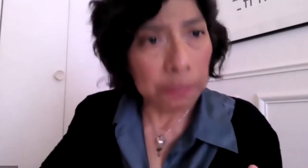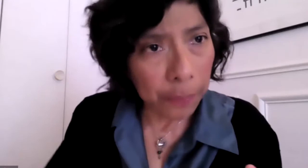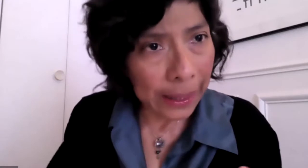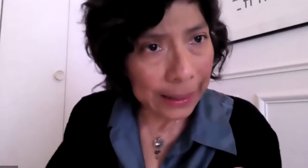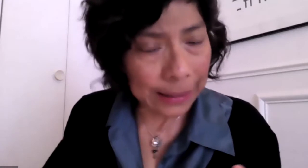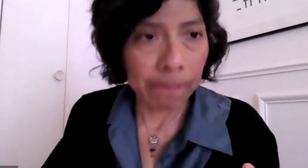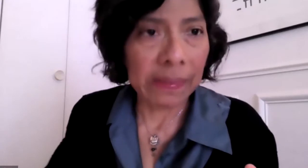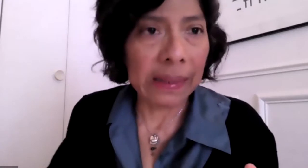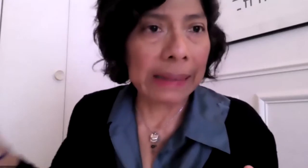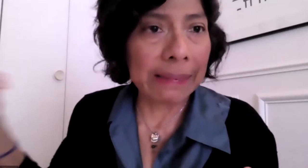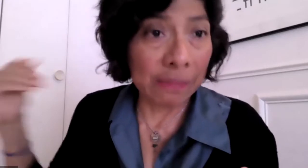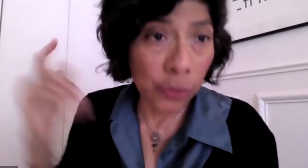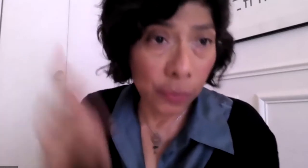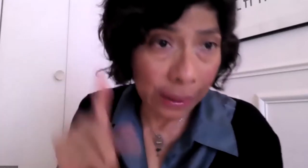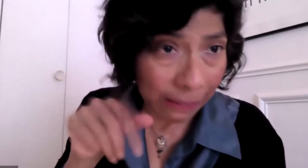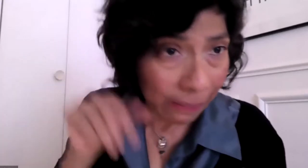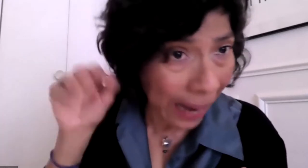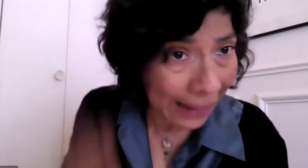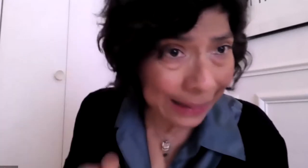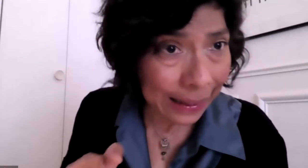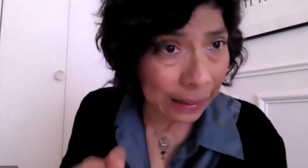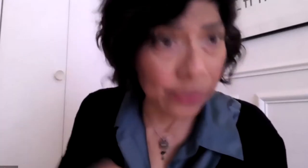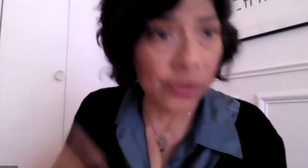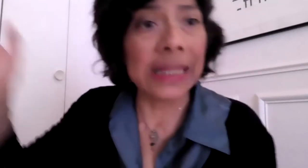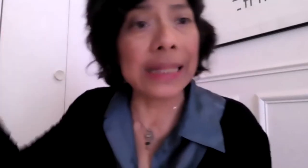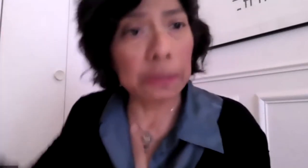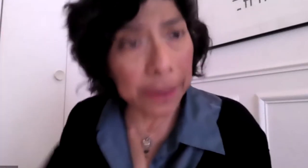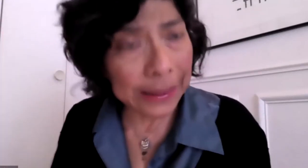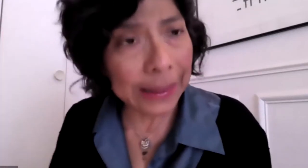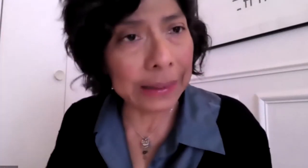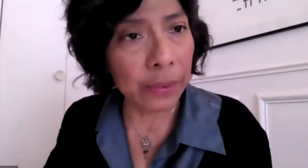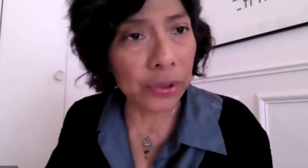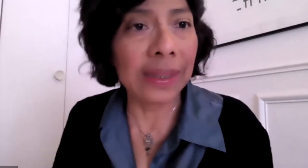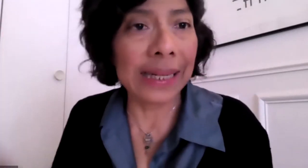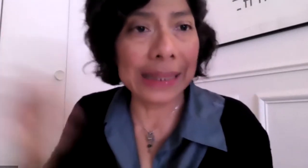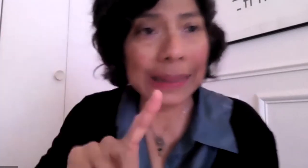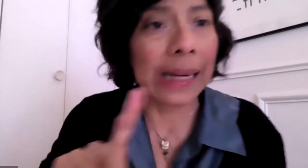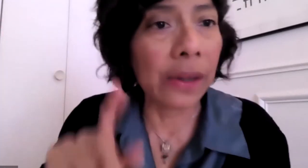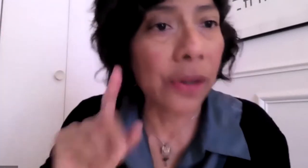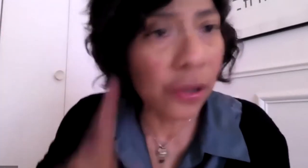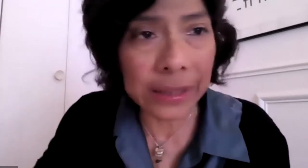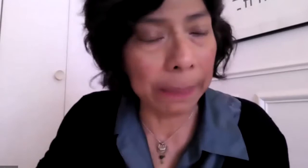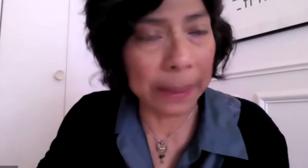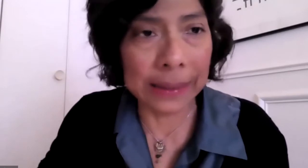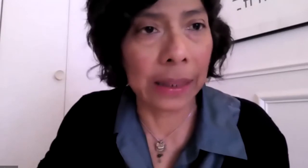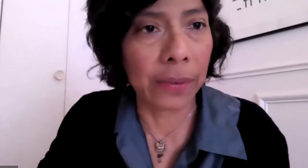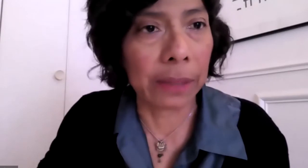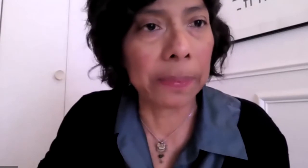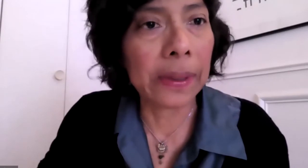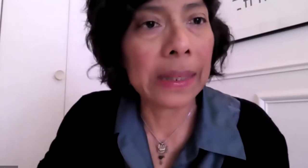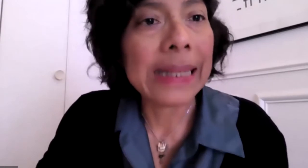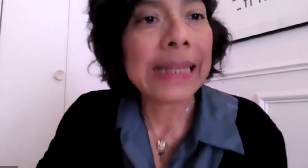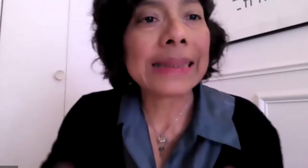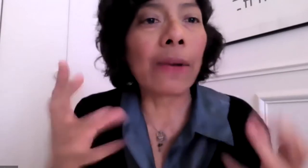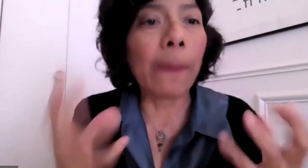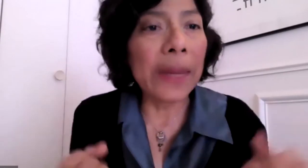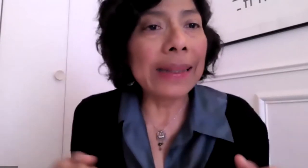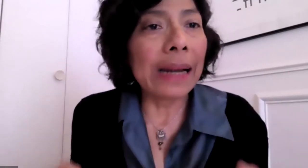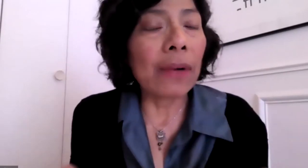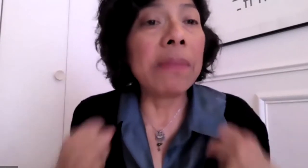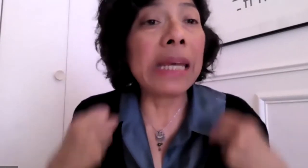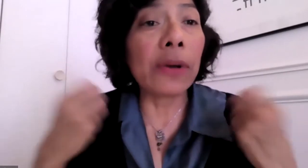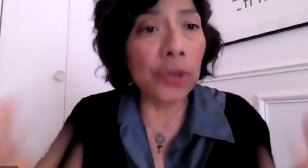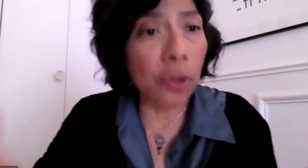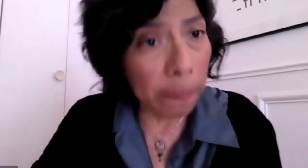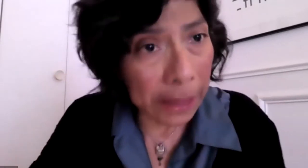experiments made or conducted before the revolution and after the revolution race doesn't